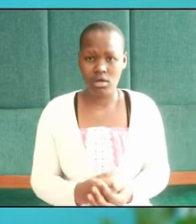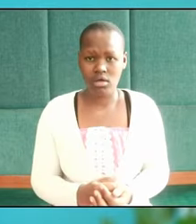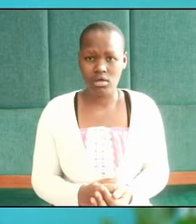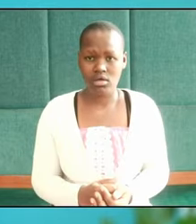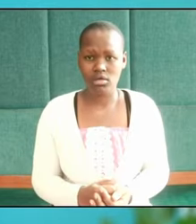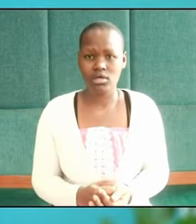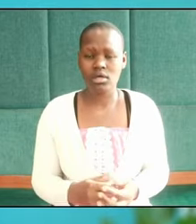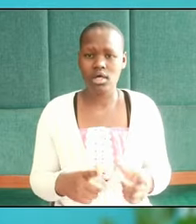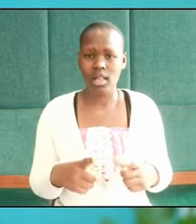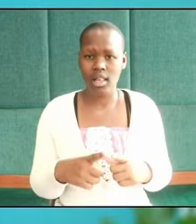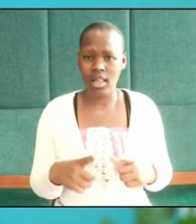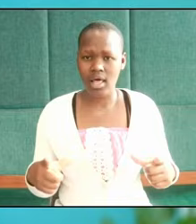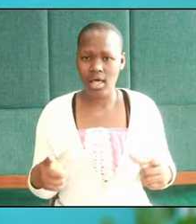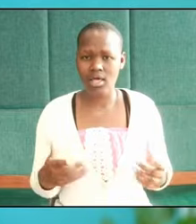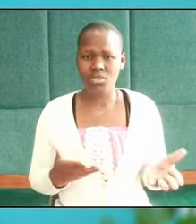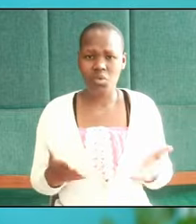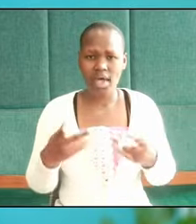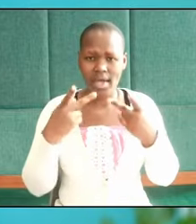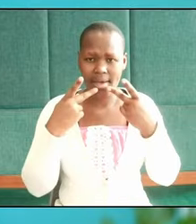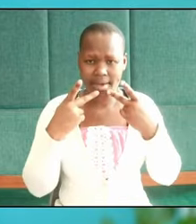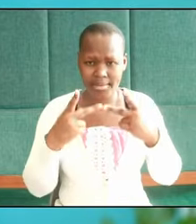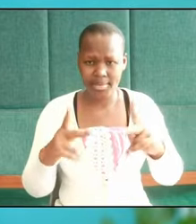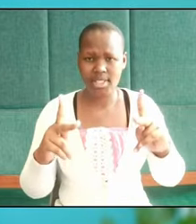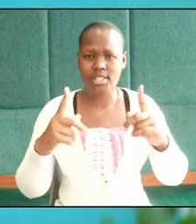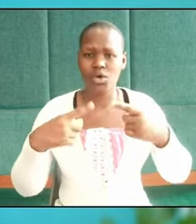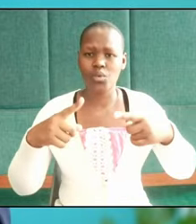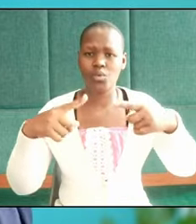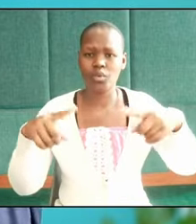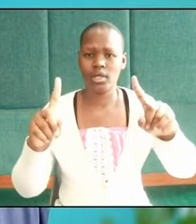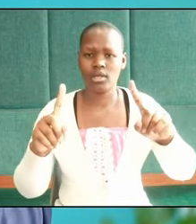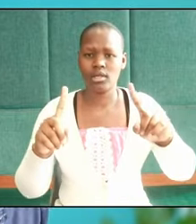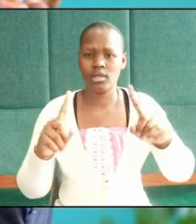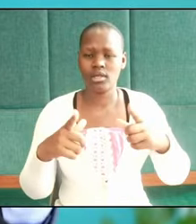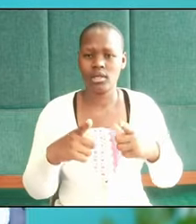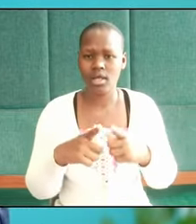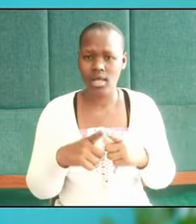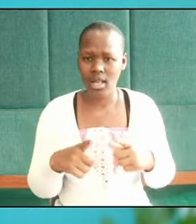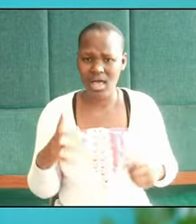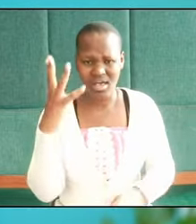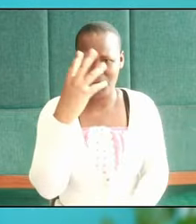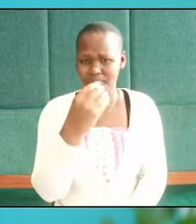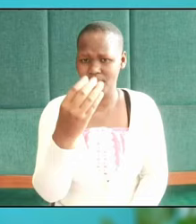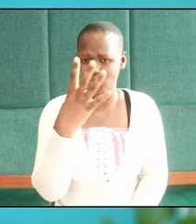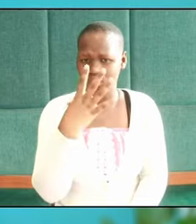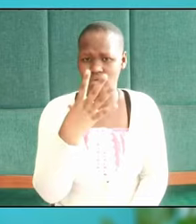a land where peace prevail, a land of beautiful